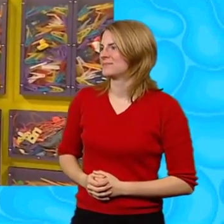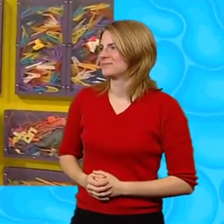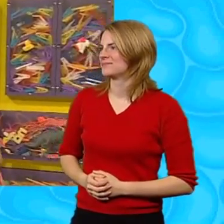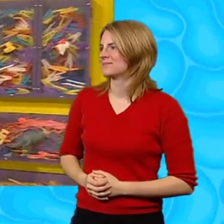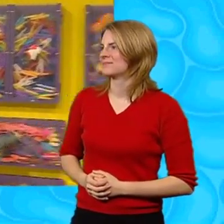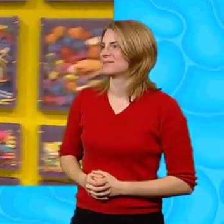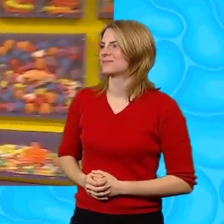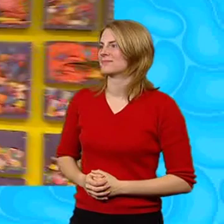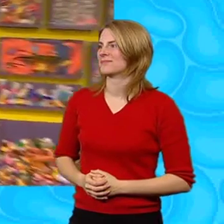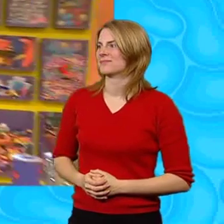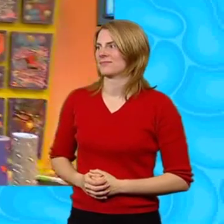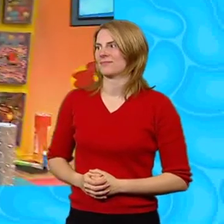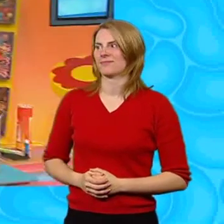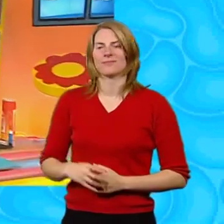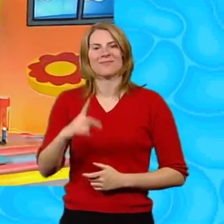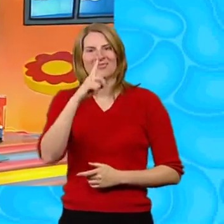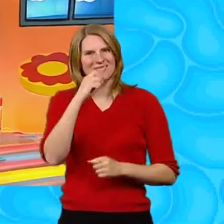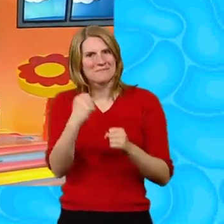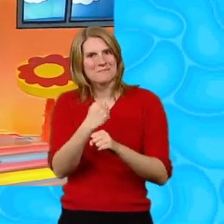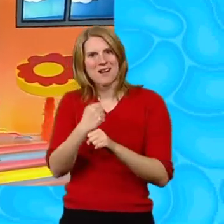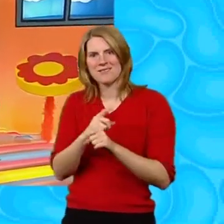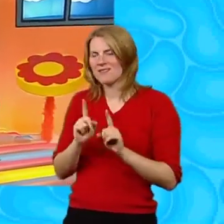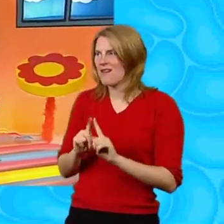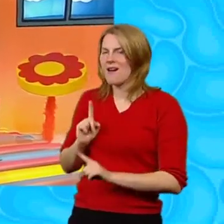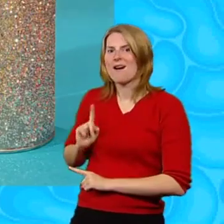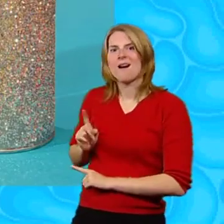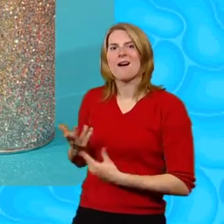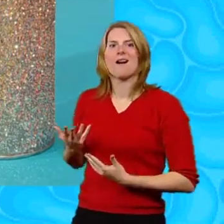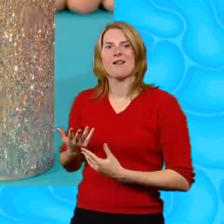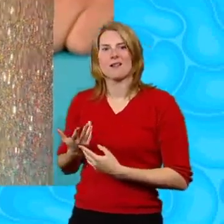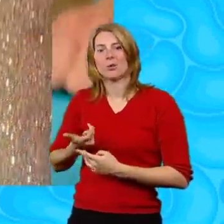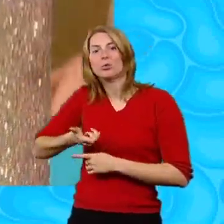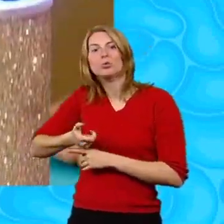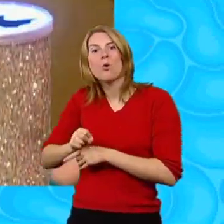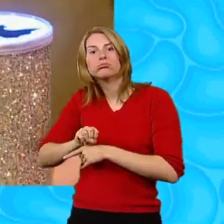If you've got more than a minute You can decorate your torch projectors Like this